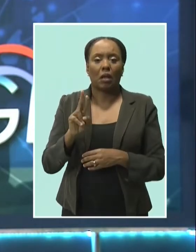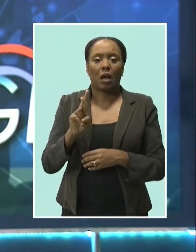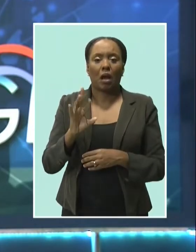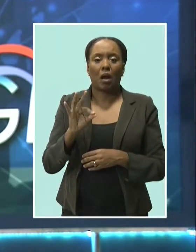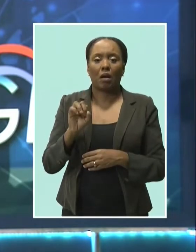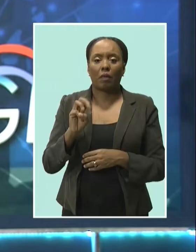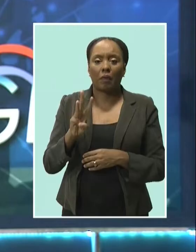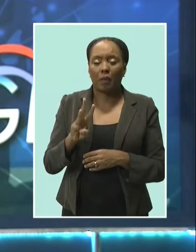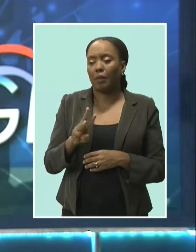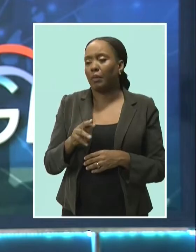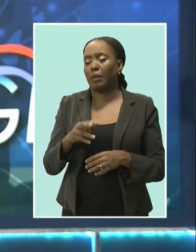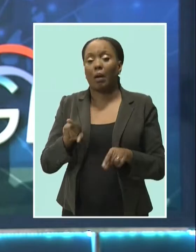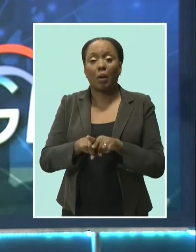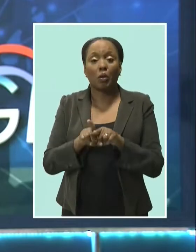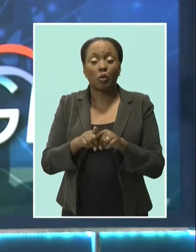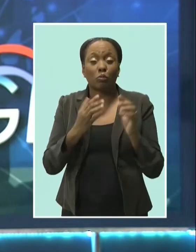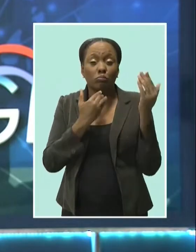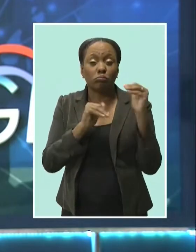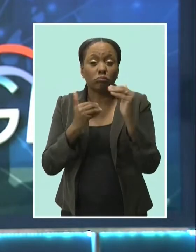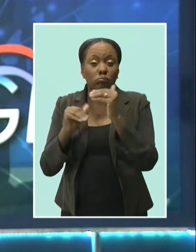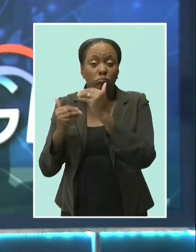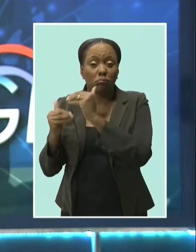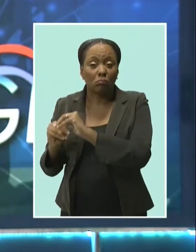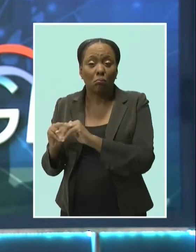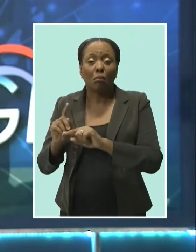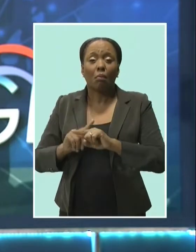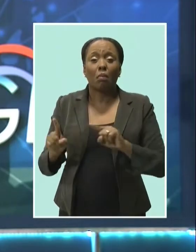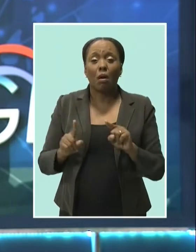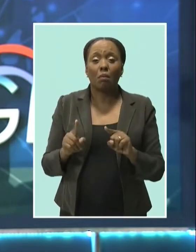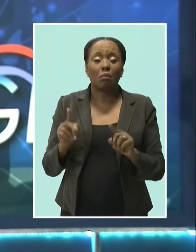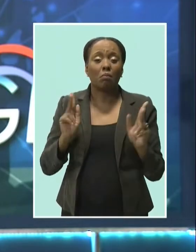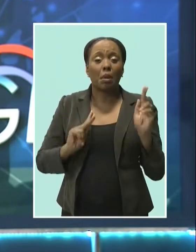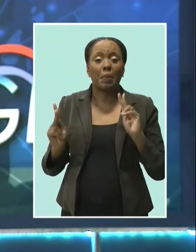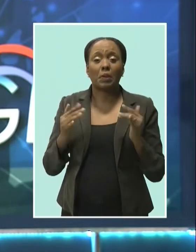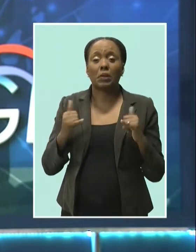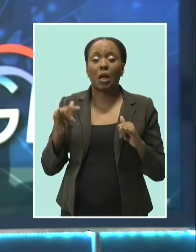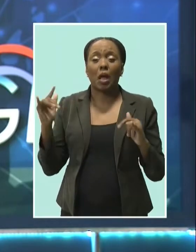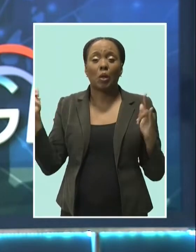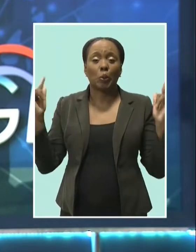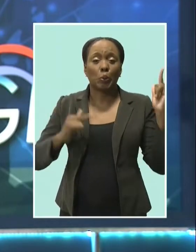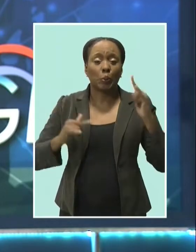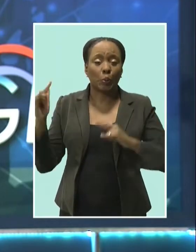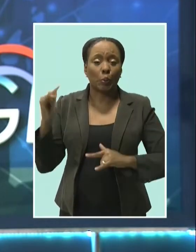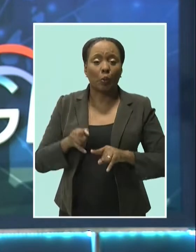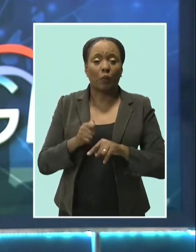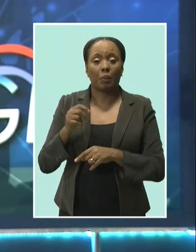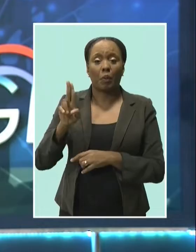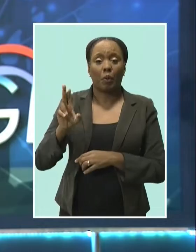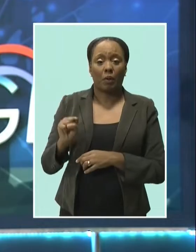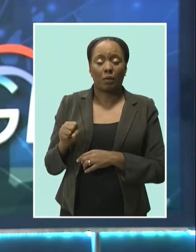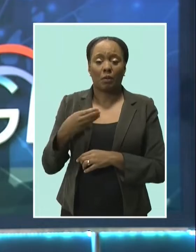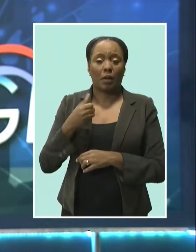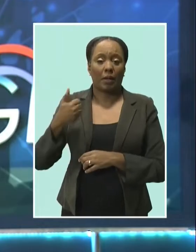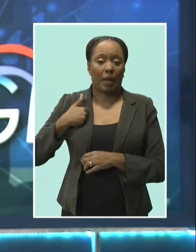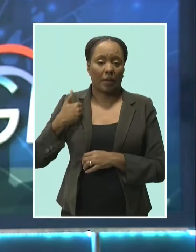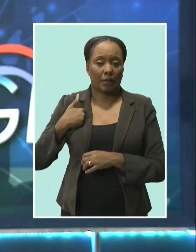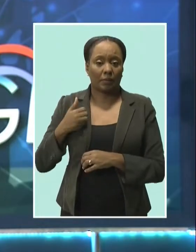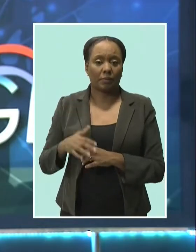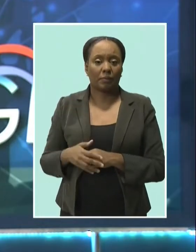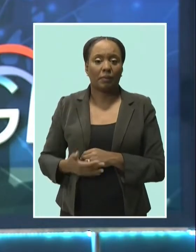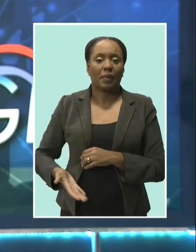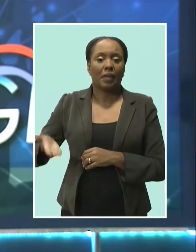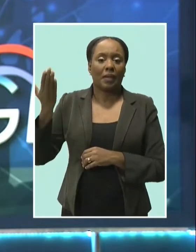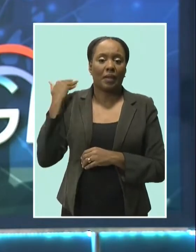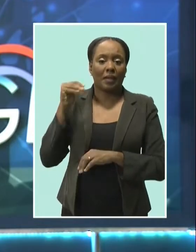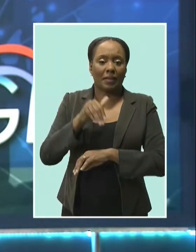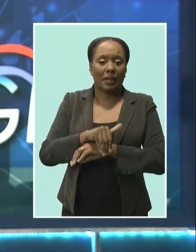from the U.S. and Canada this winter tourist season. That's the assessment from directors of the Barbados Tourism Market in Inc. Speaking